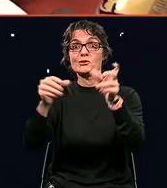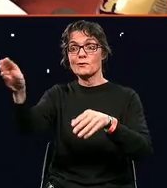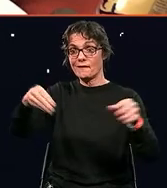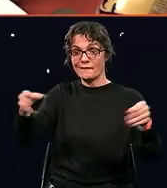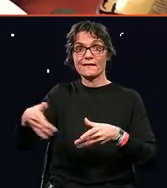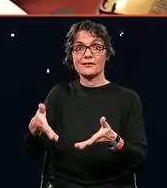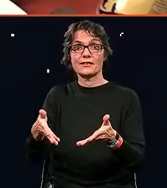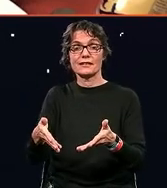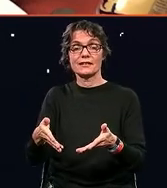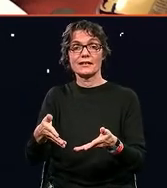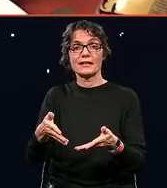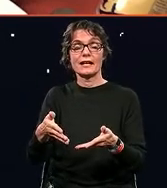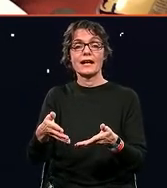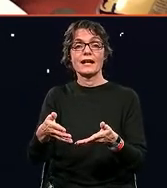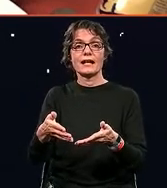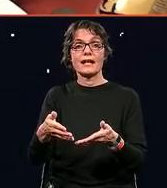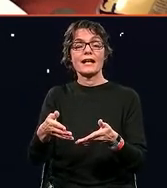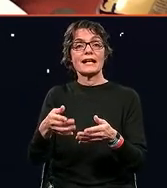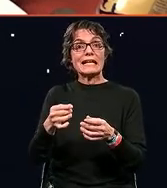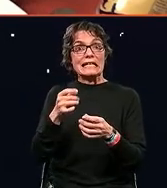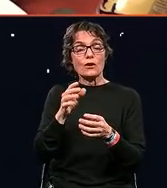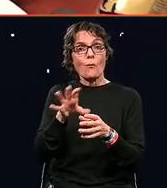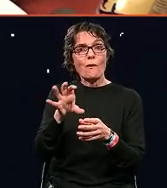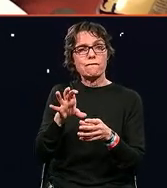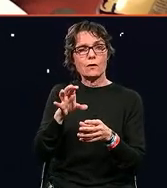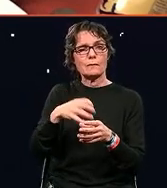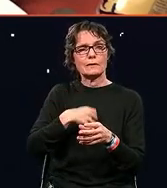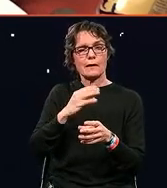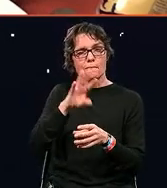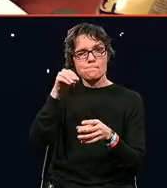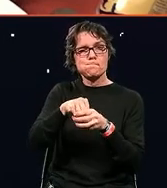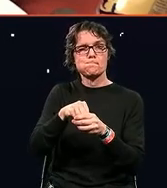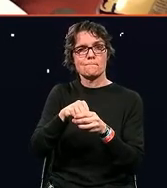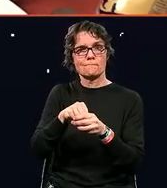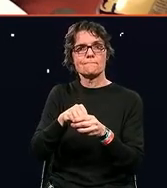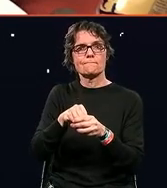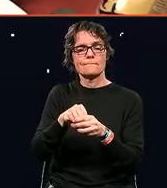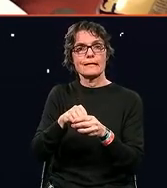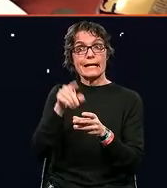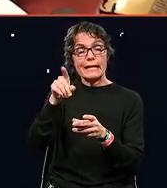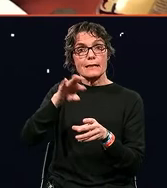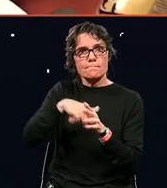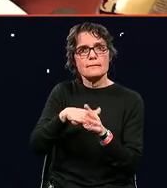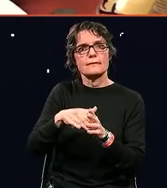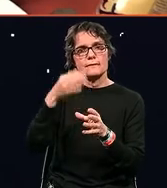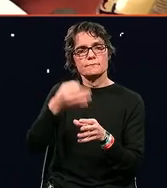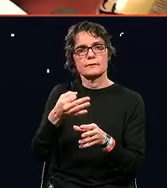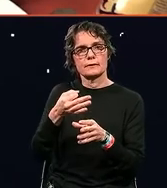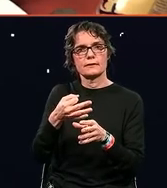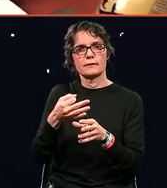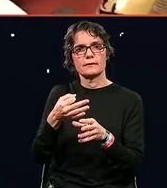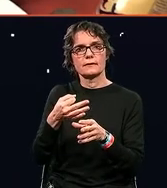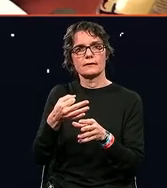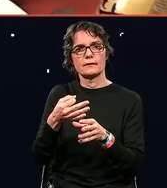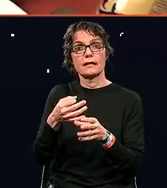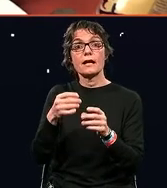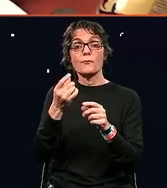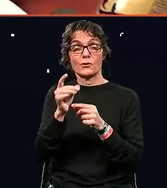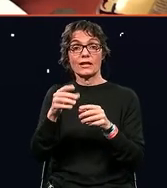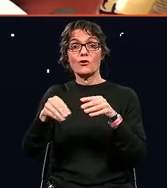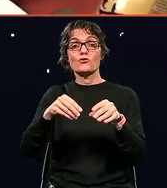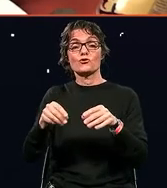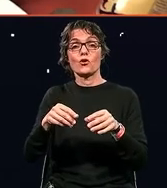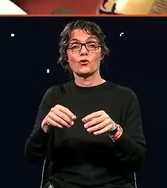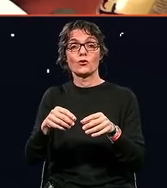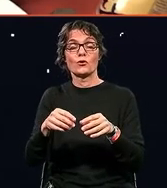truly included to be part of making the budget. I translated it into poker, and then they can help put